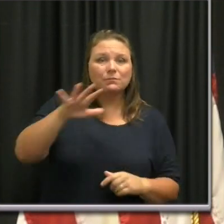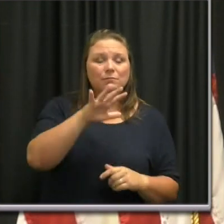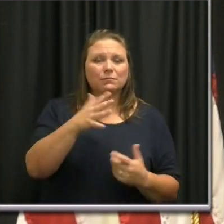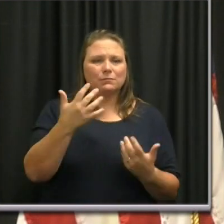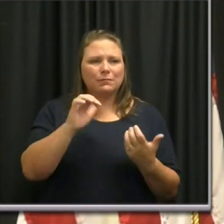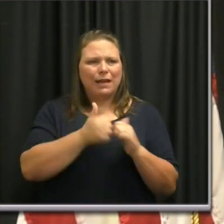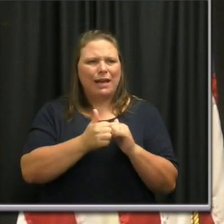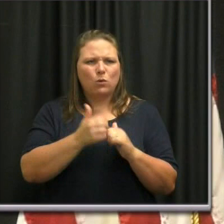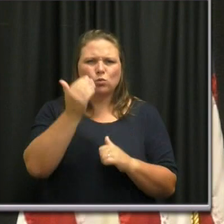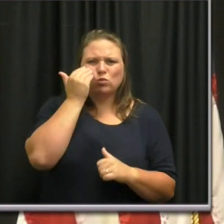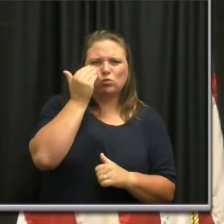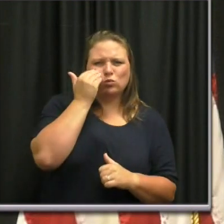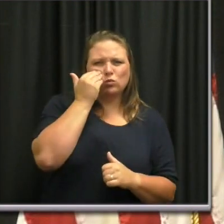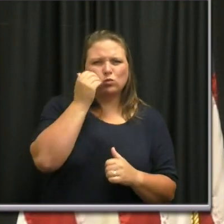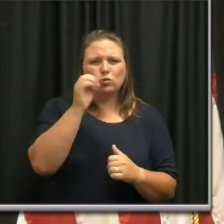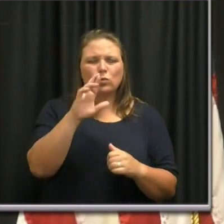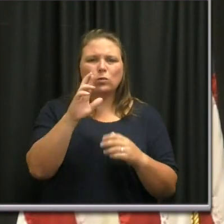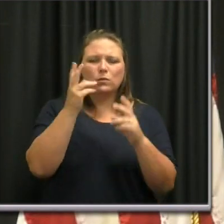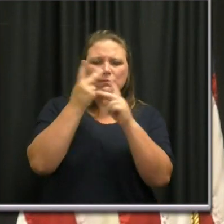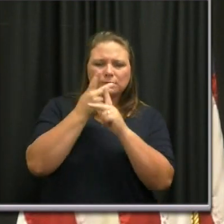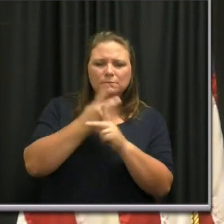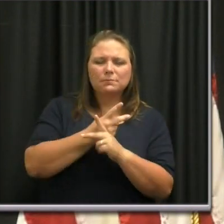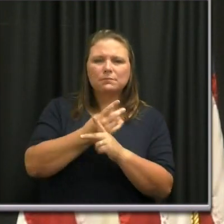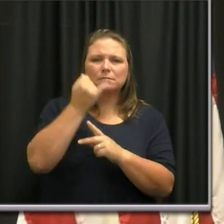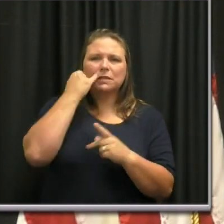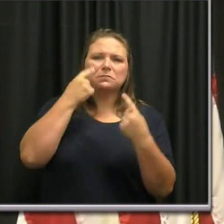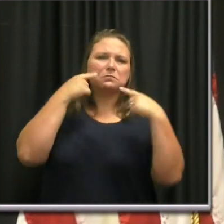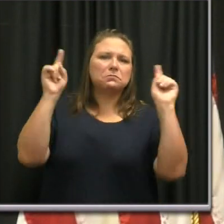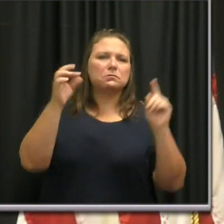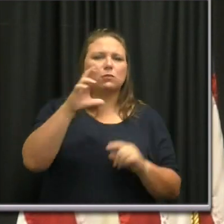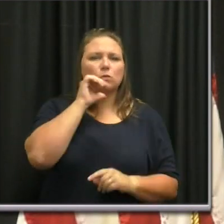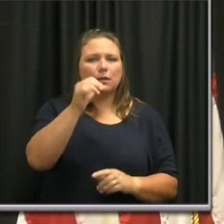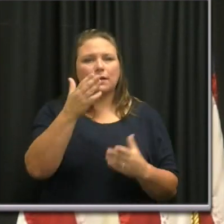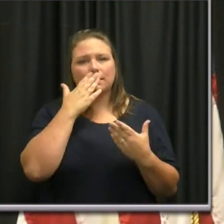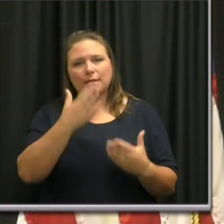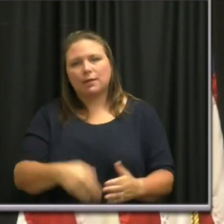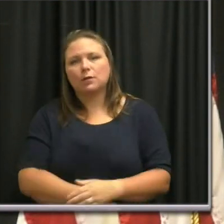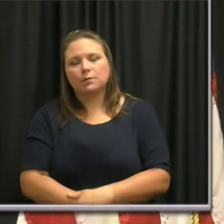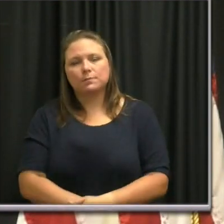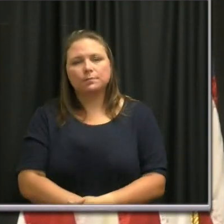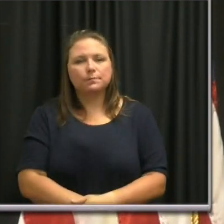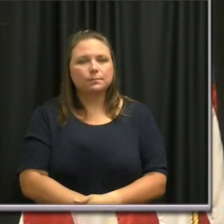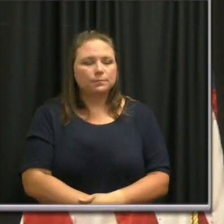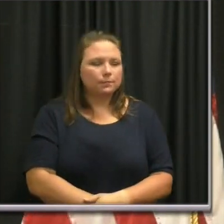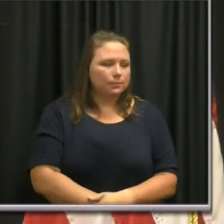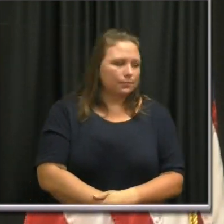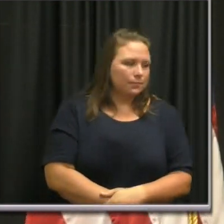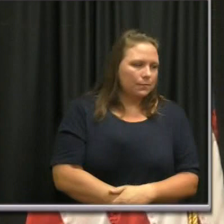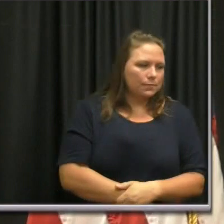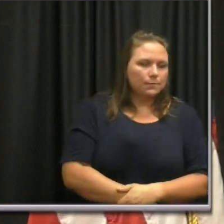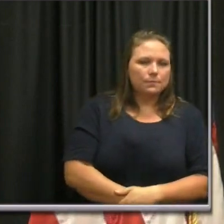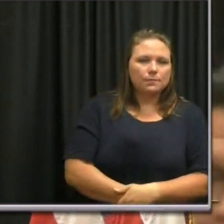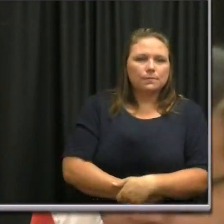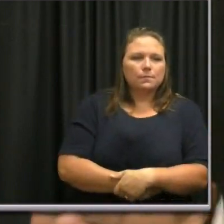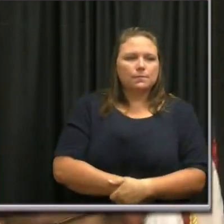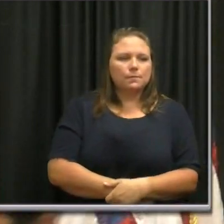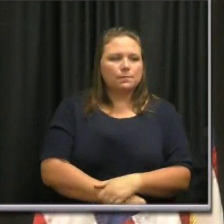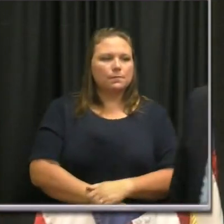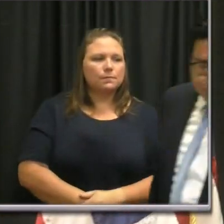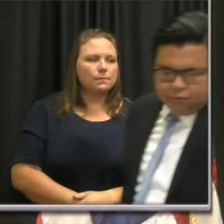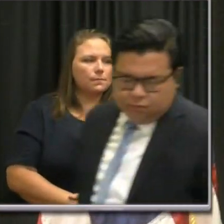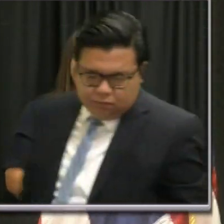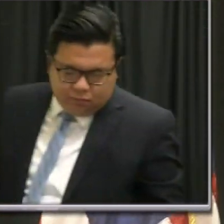measuring that or figuring out if we've reached that metric? Thank you. Thank you, Ian. Dr. Jahangir.